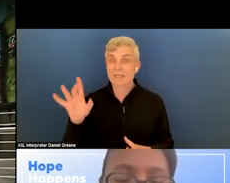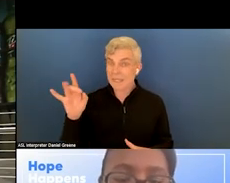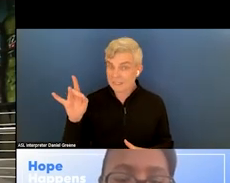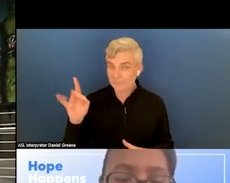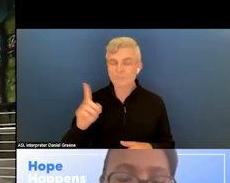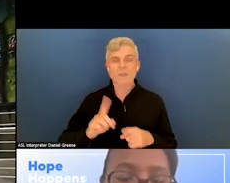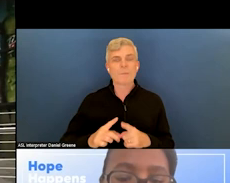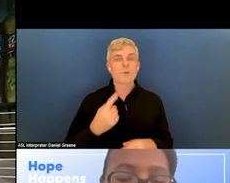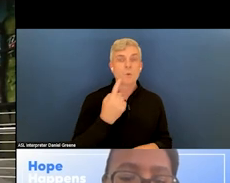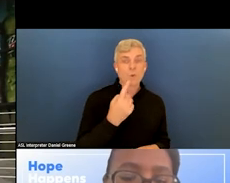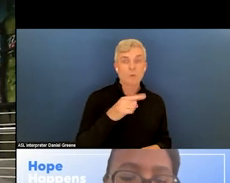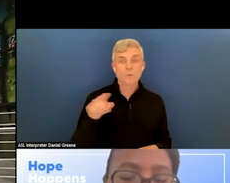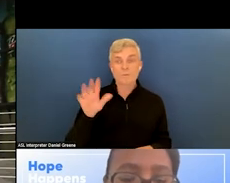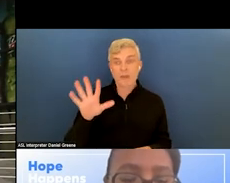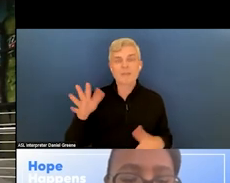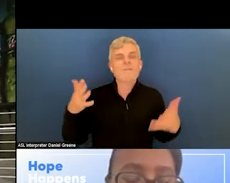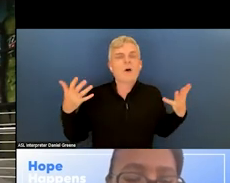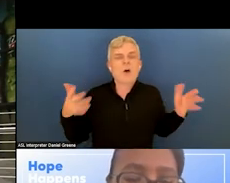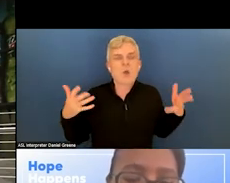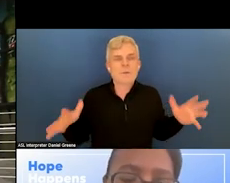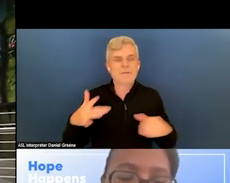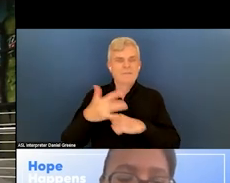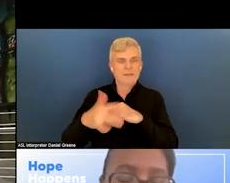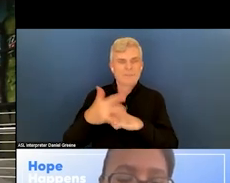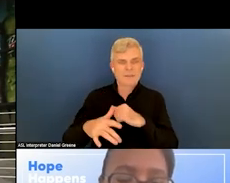go to the next slide.